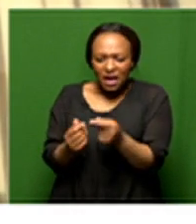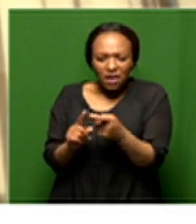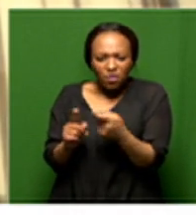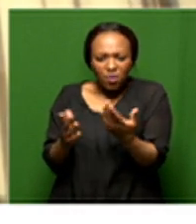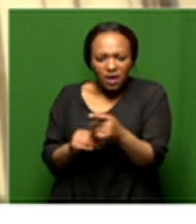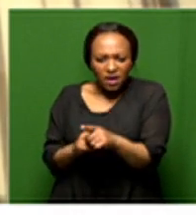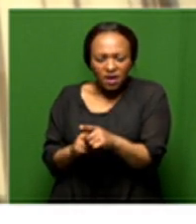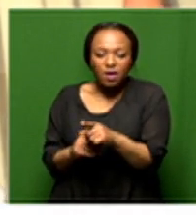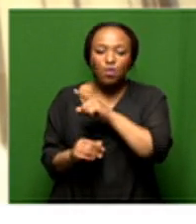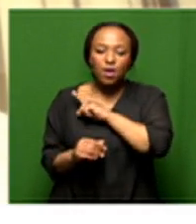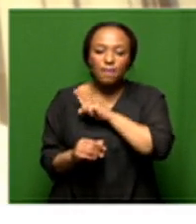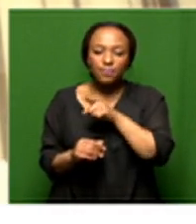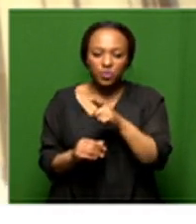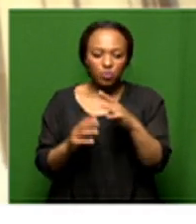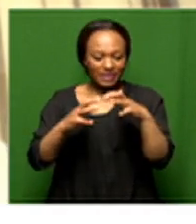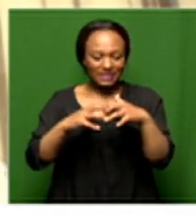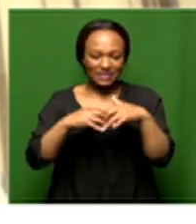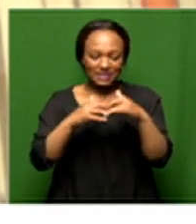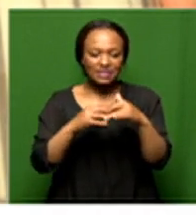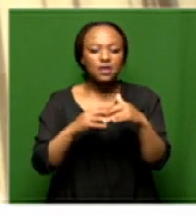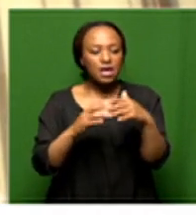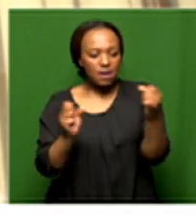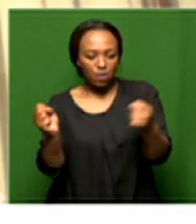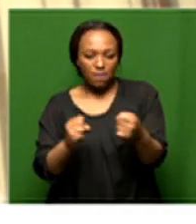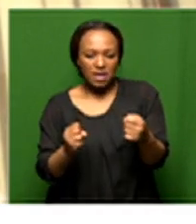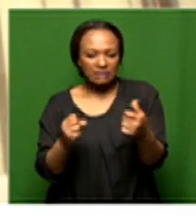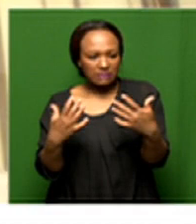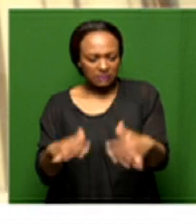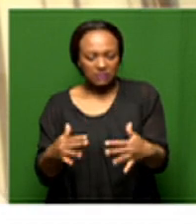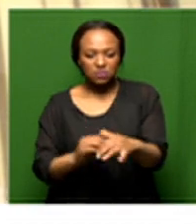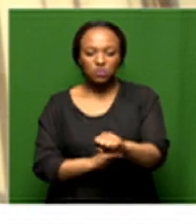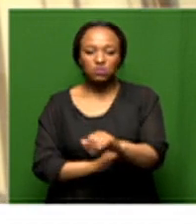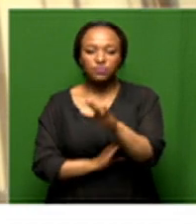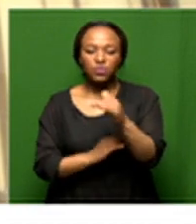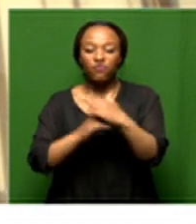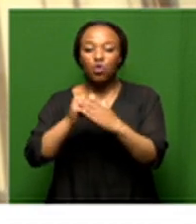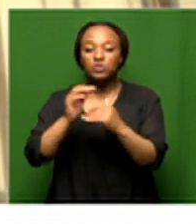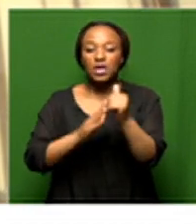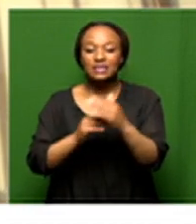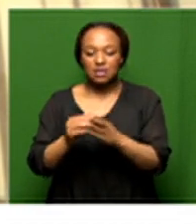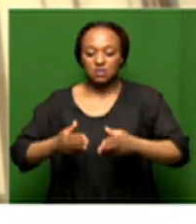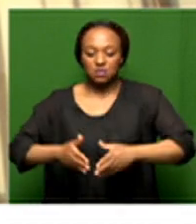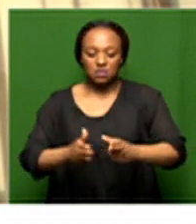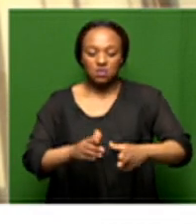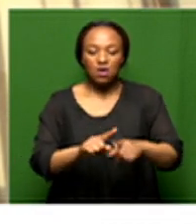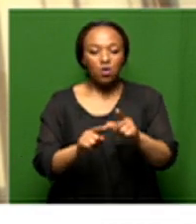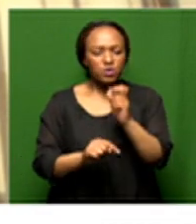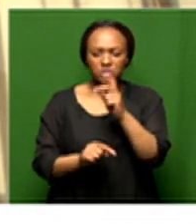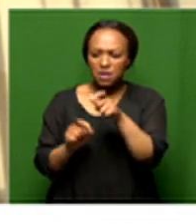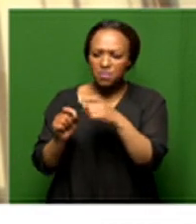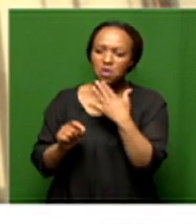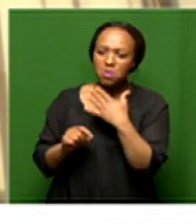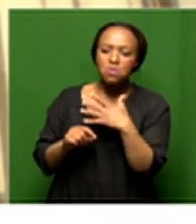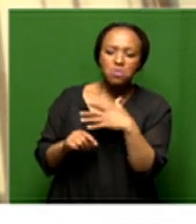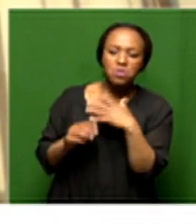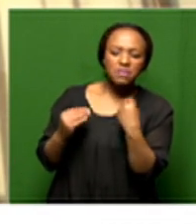coming from because you need to be creating this employment upstream of this construction exercise so as you see people on